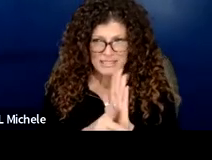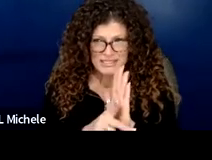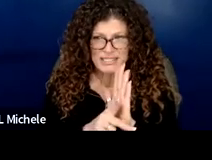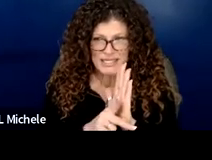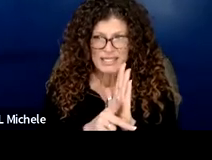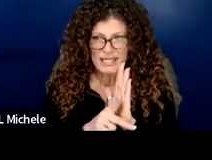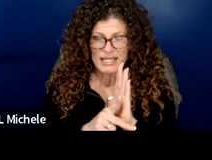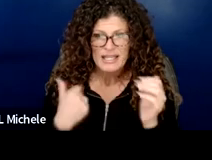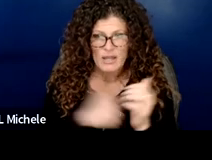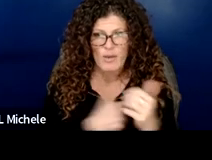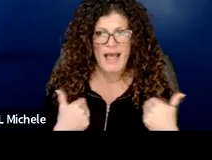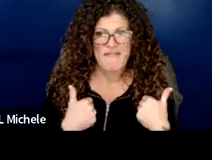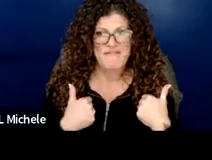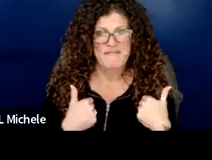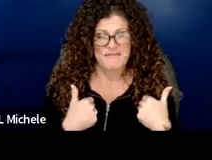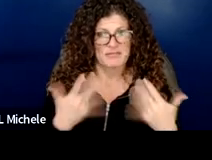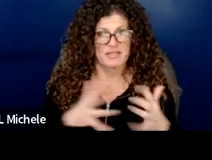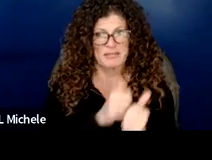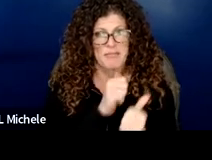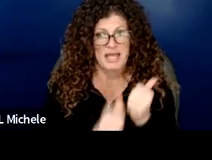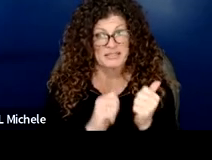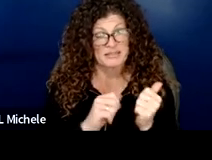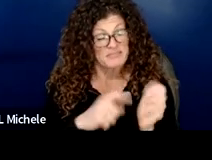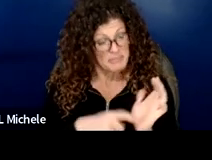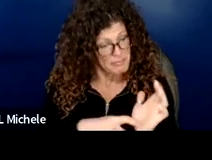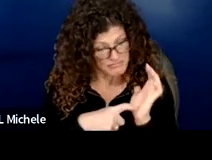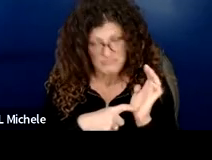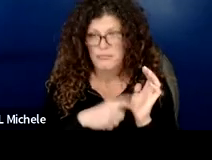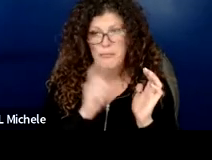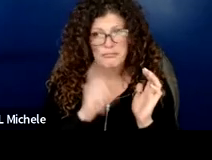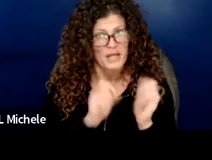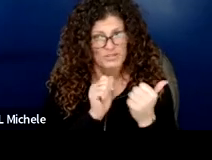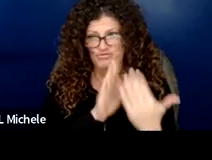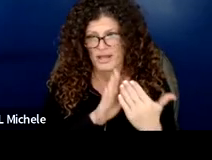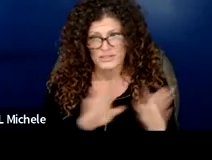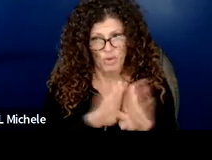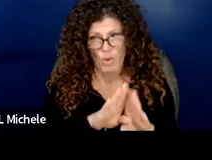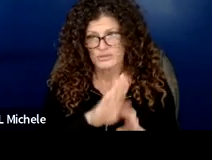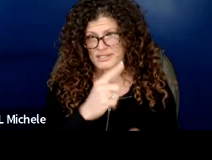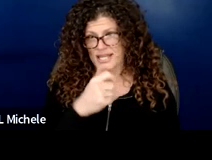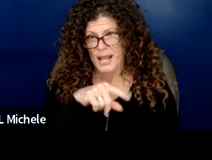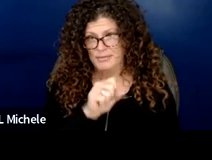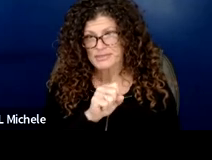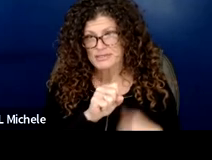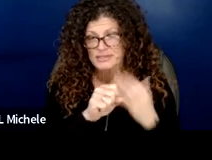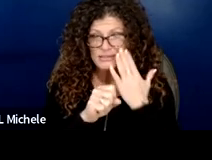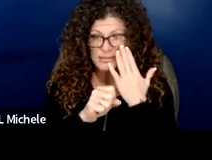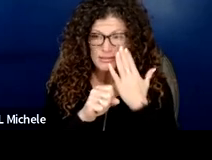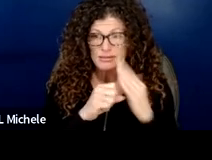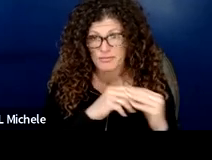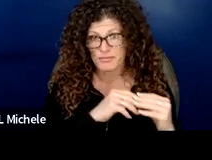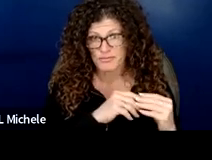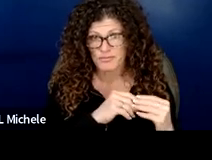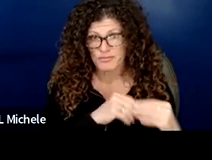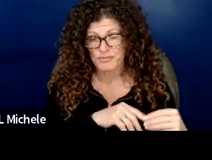that was passed that demands that we close these gaps um and i'm hoping that what has been asked um